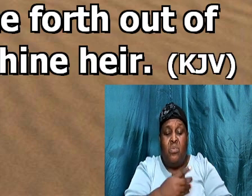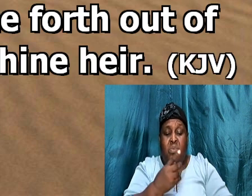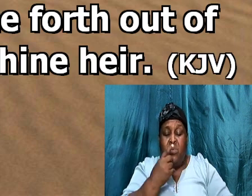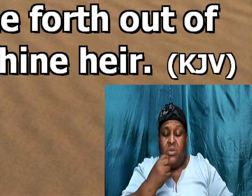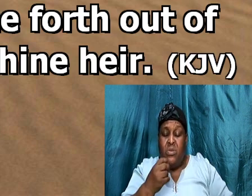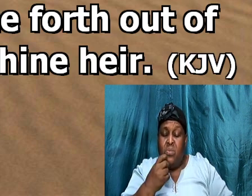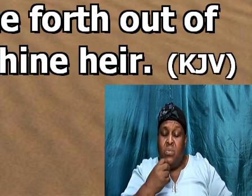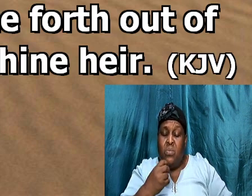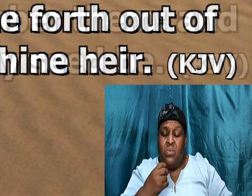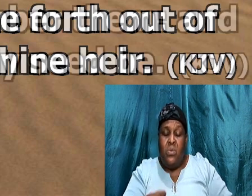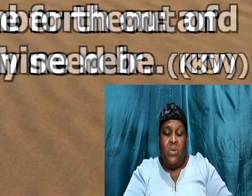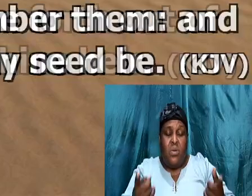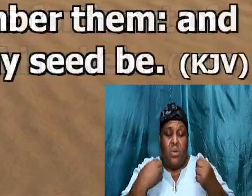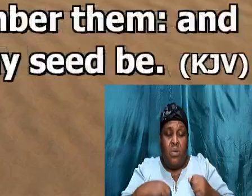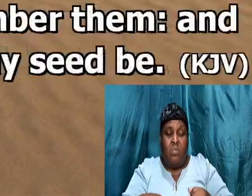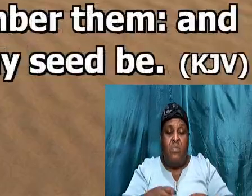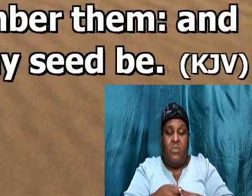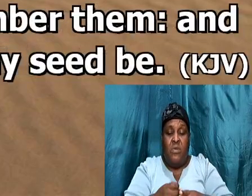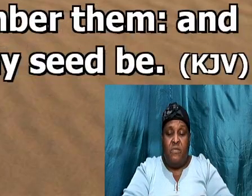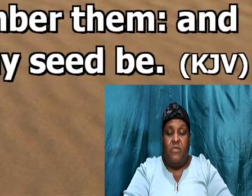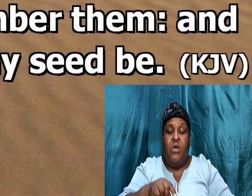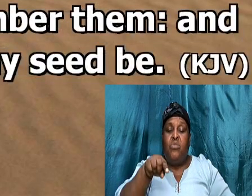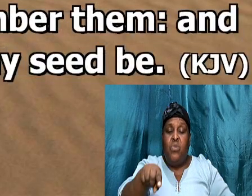shall be thine hair.